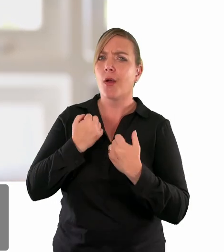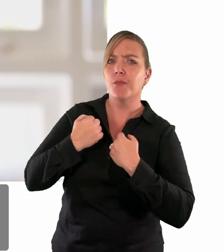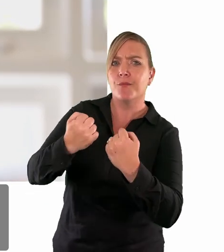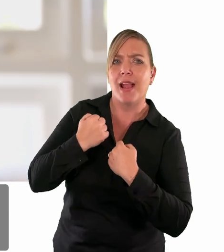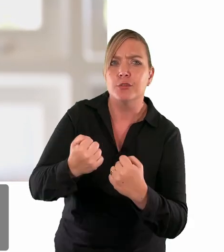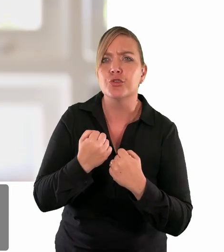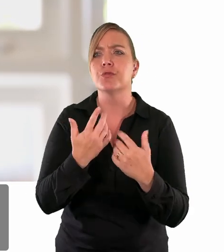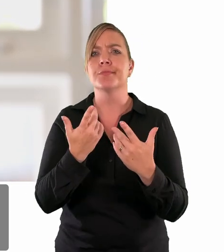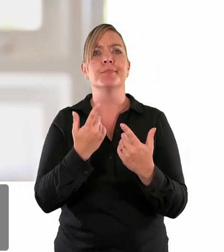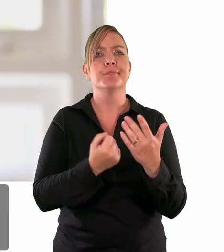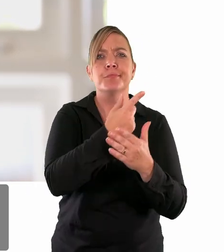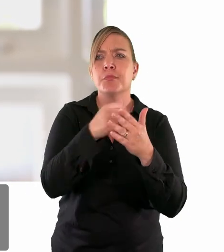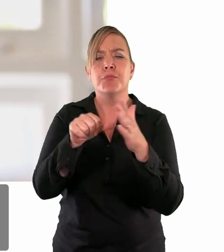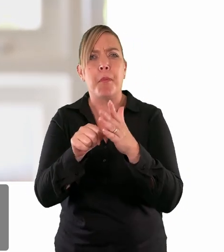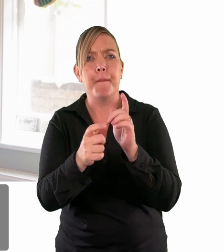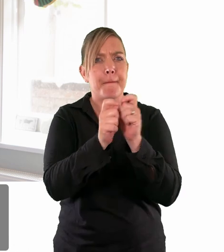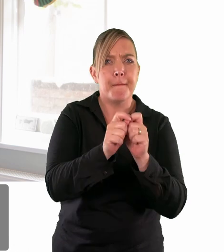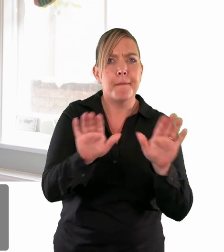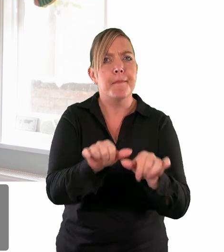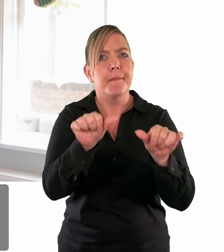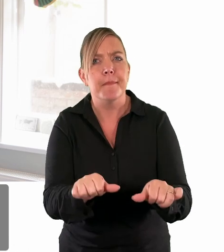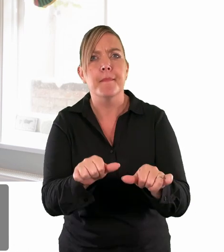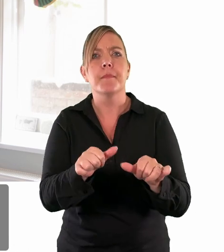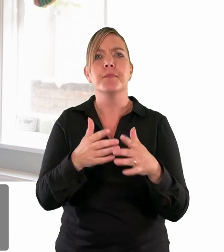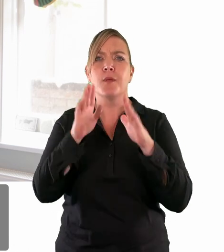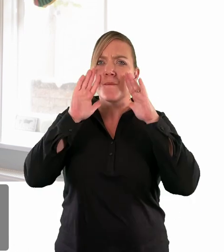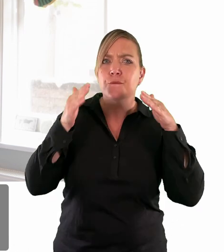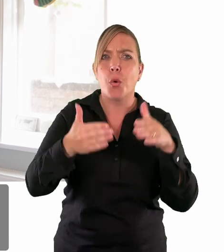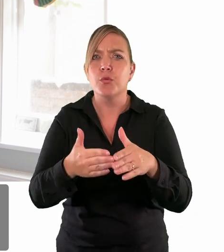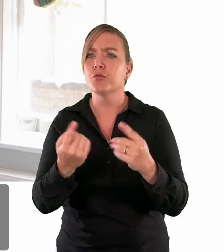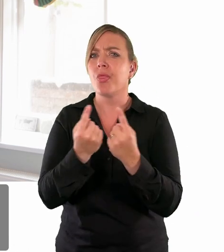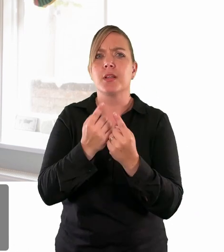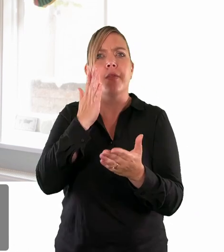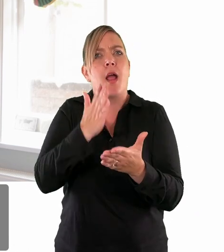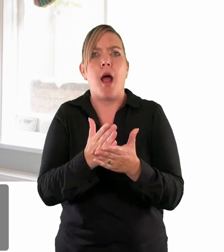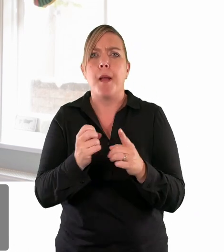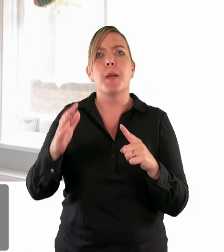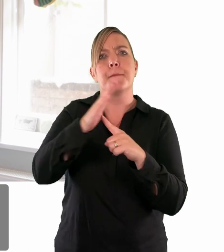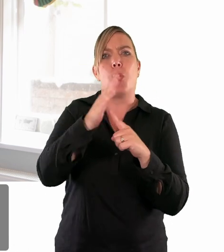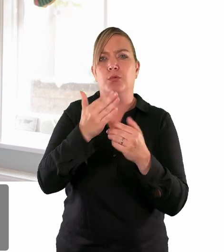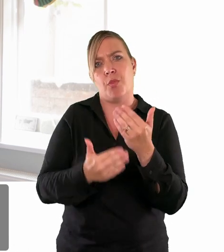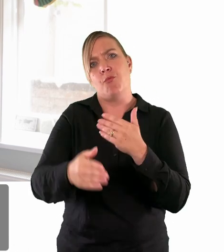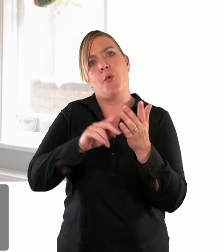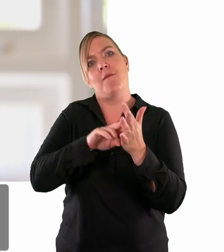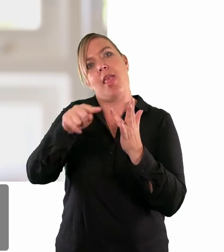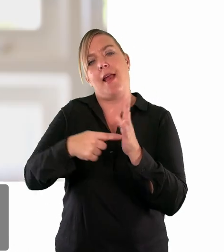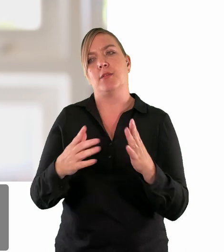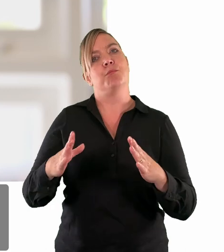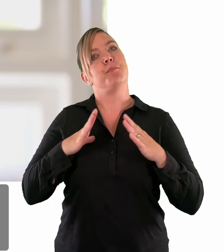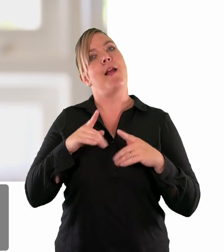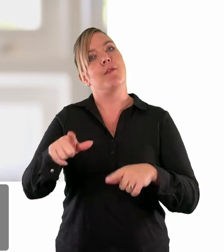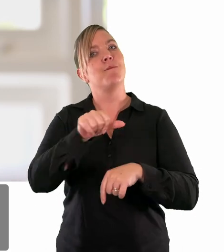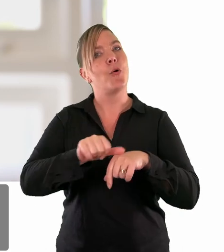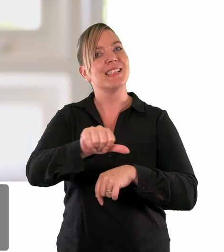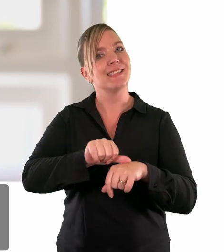and uh and putting things right in our lives focusing back on the things that really matter during the season of lent in